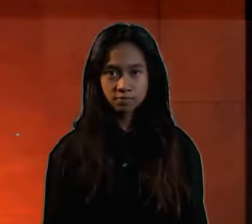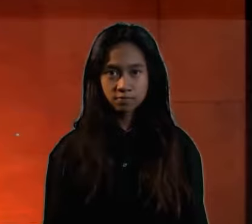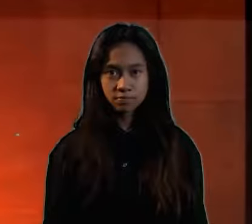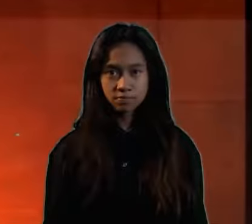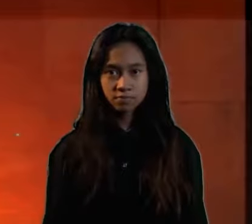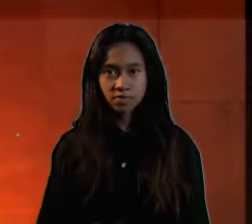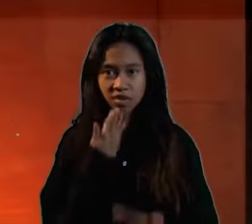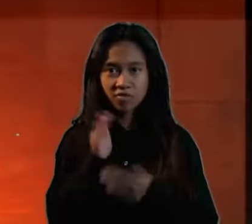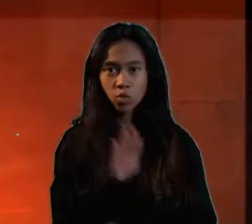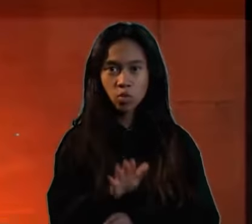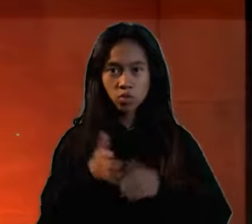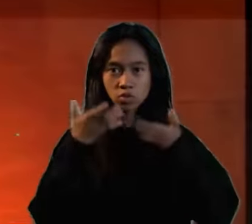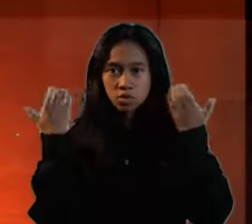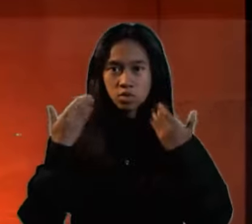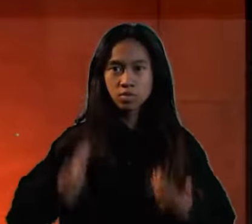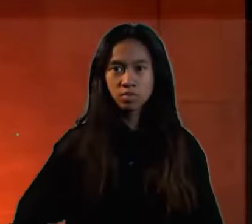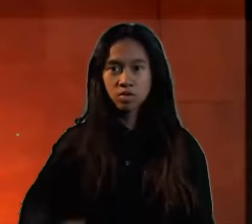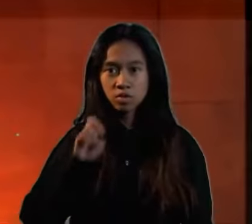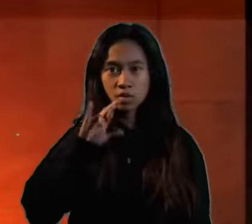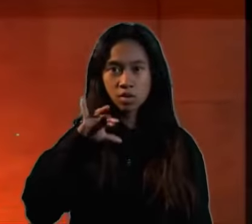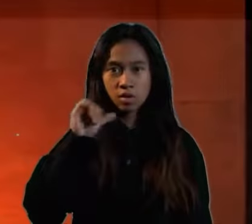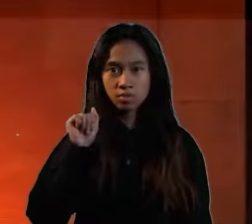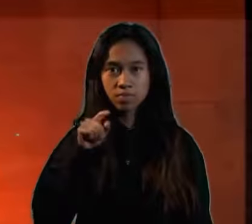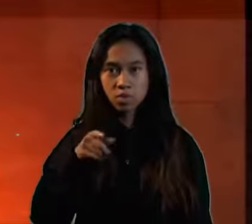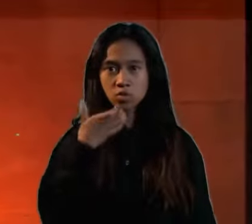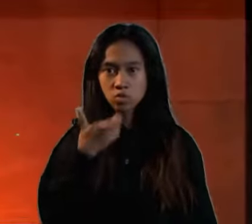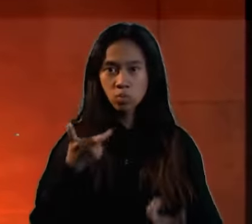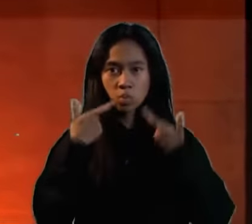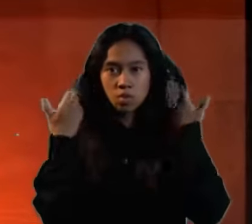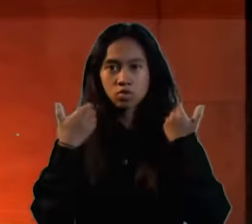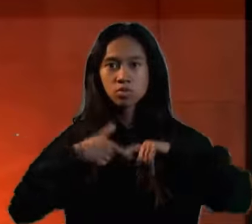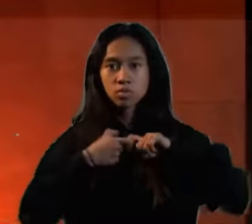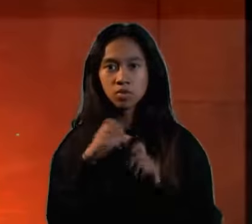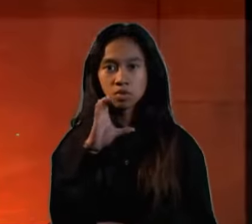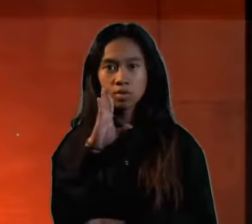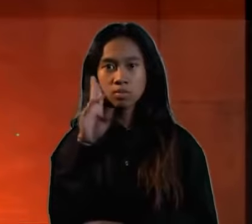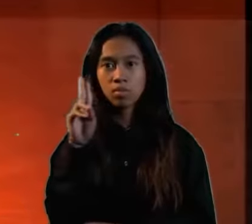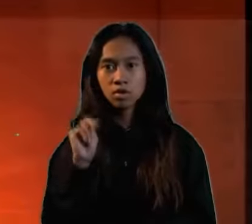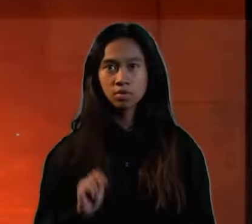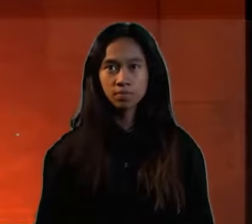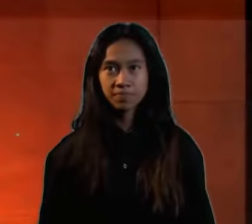Good afternoon, Cougars. I'm Erica Garcia, and you're watching Cougar Pulse on the CBN.